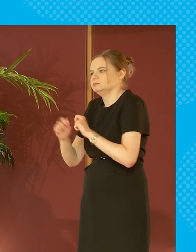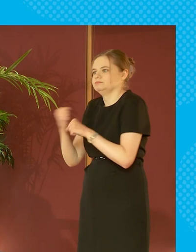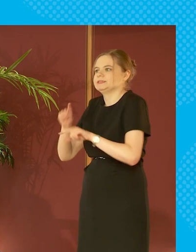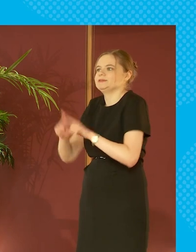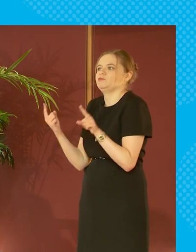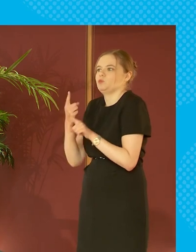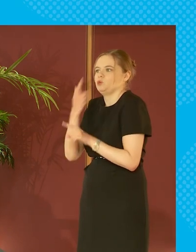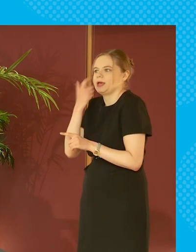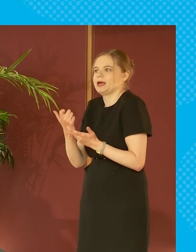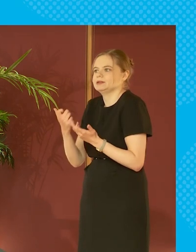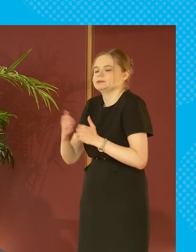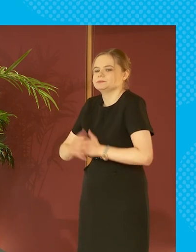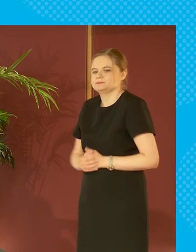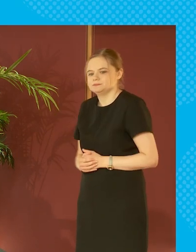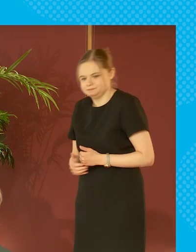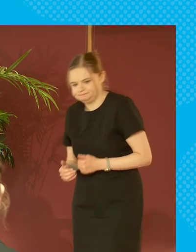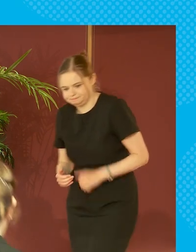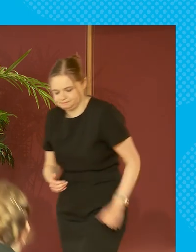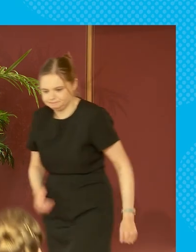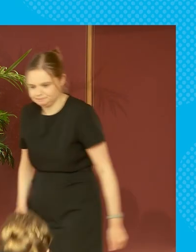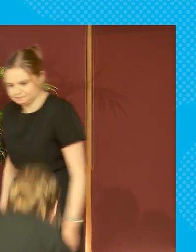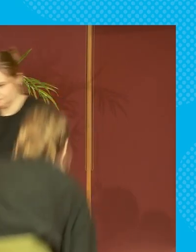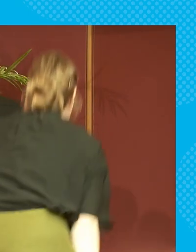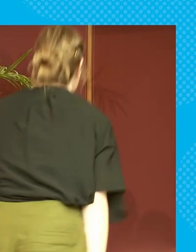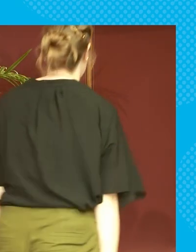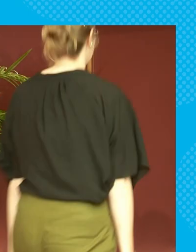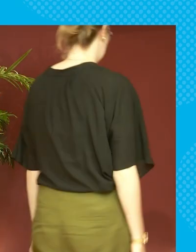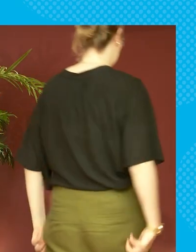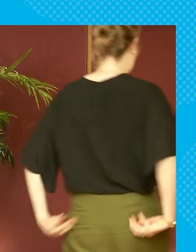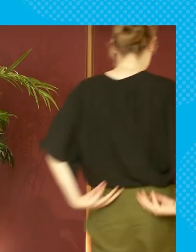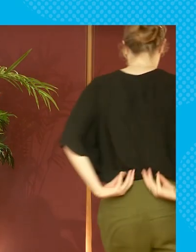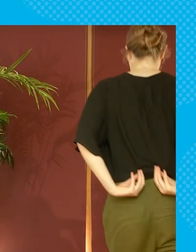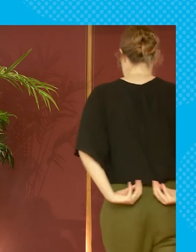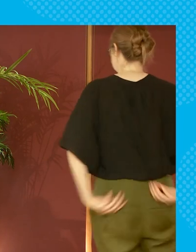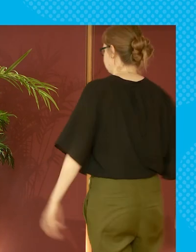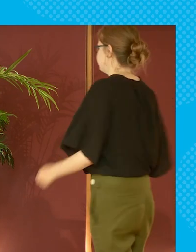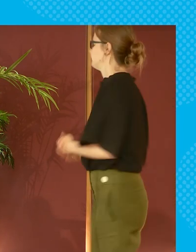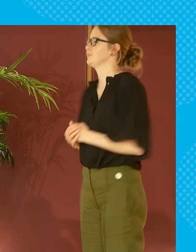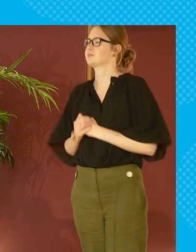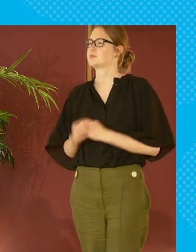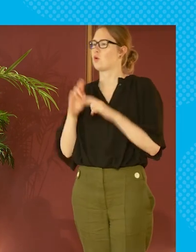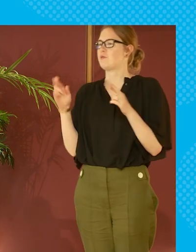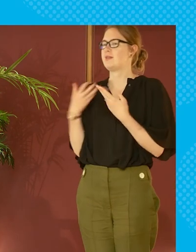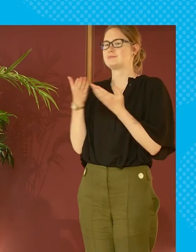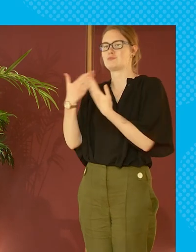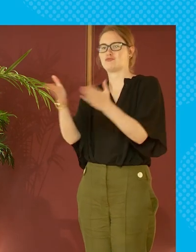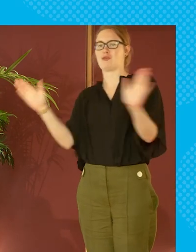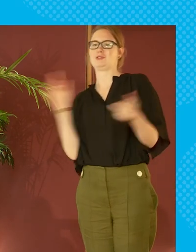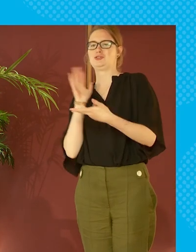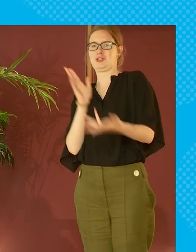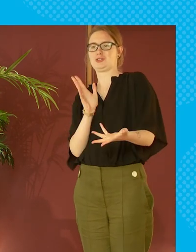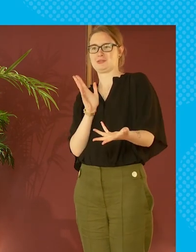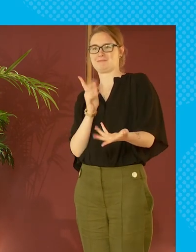classroom thanks very much uh hopefully that's given you a a really broad introduction to this topic i'm keen to to